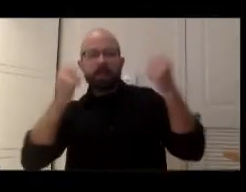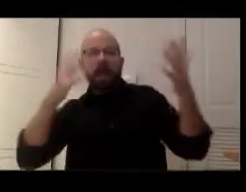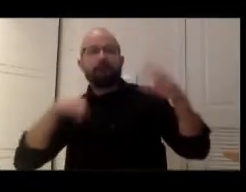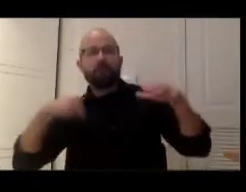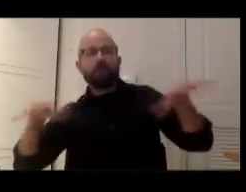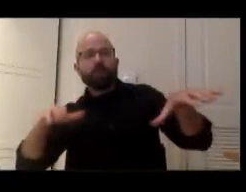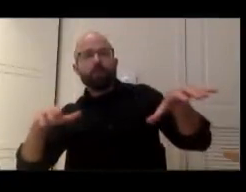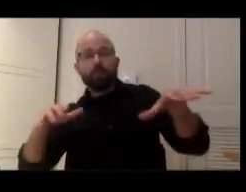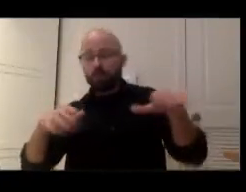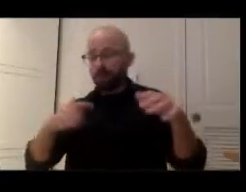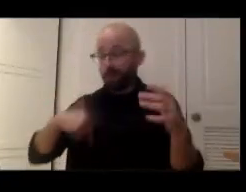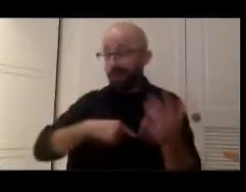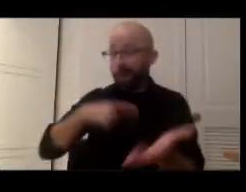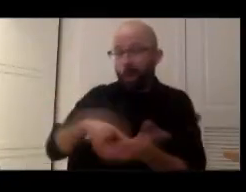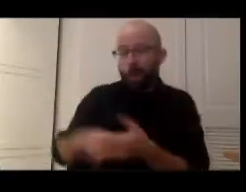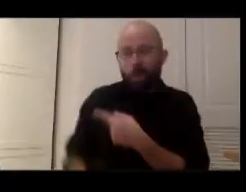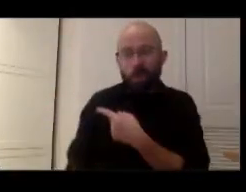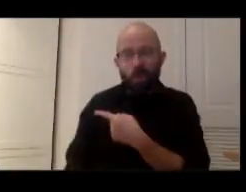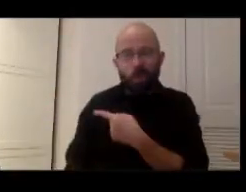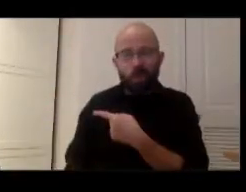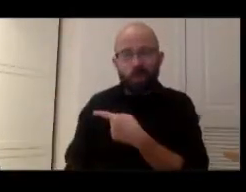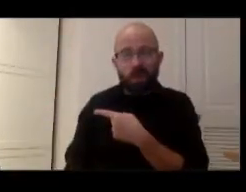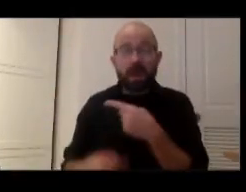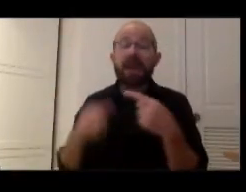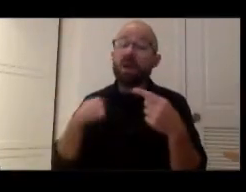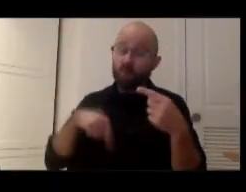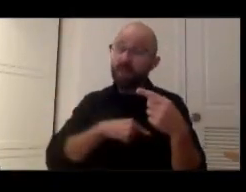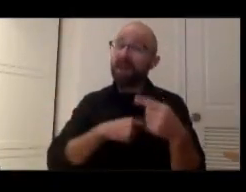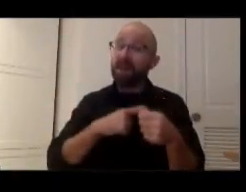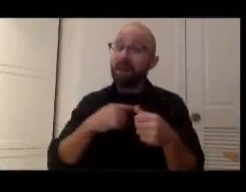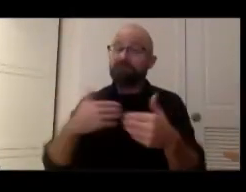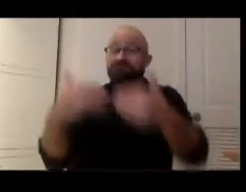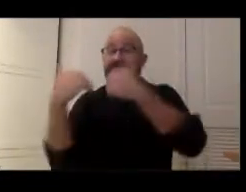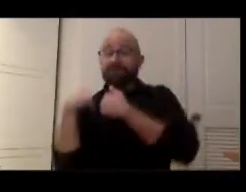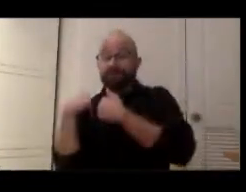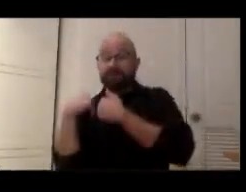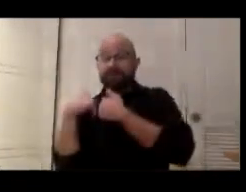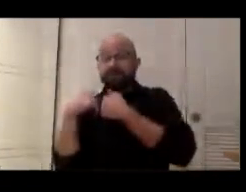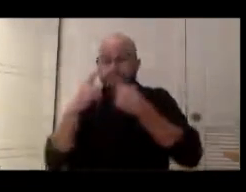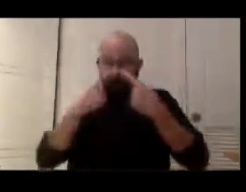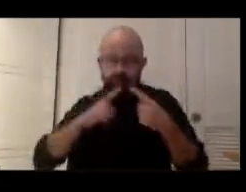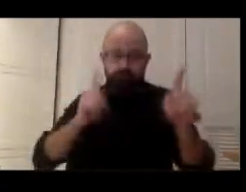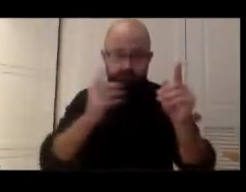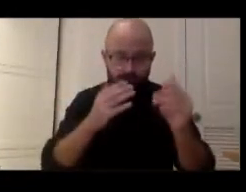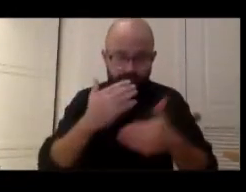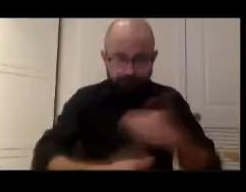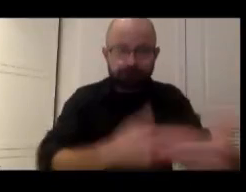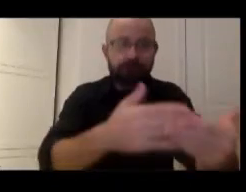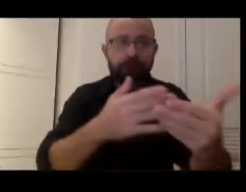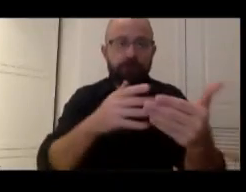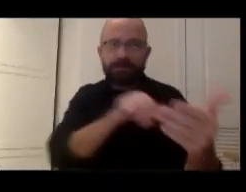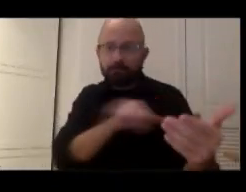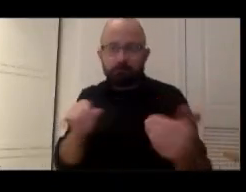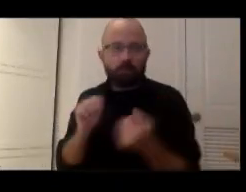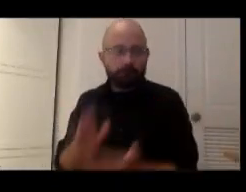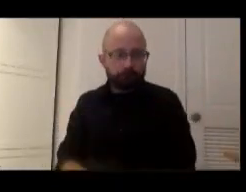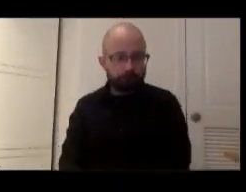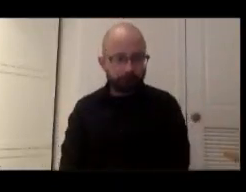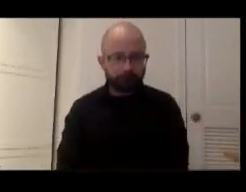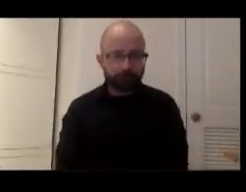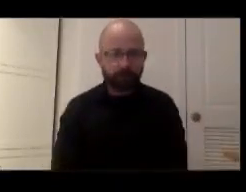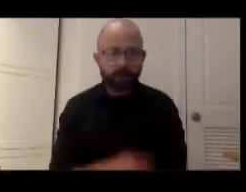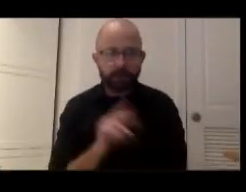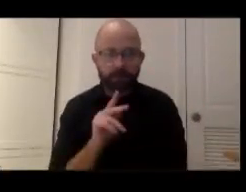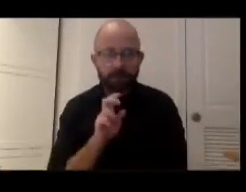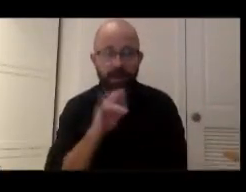and we are obligated to follow through it. Yeah yeah and is that why you came to the